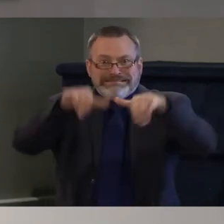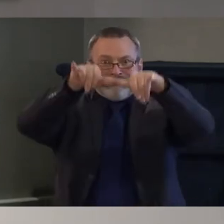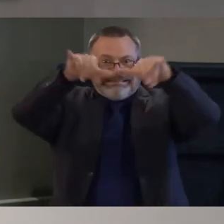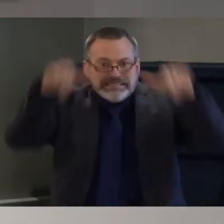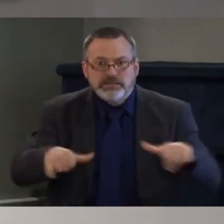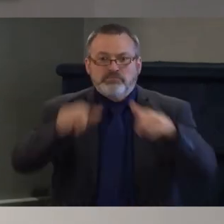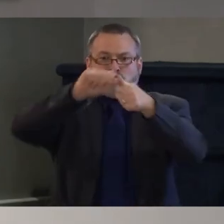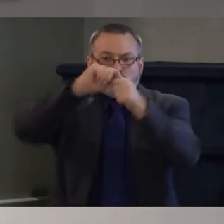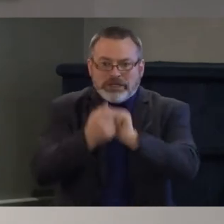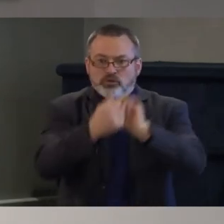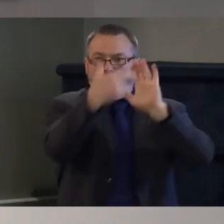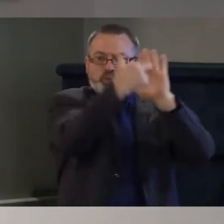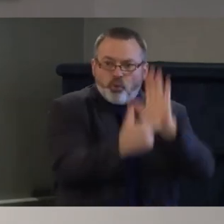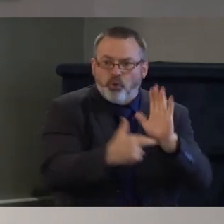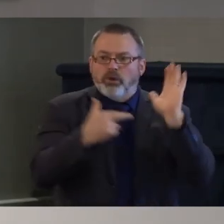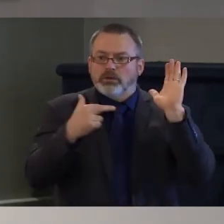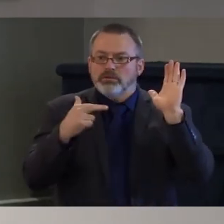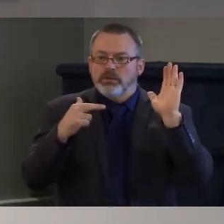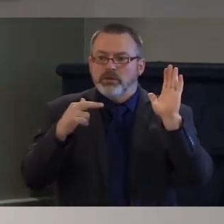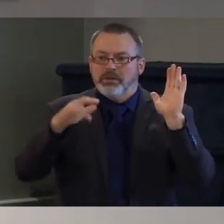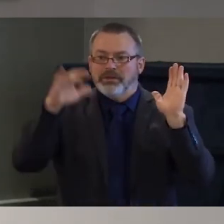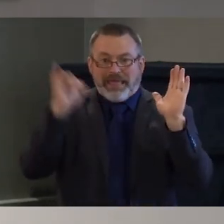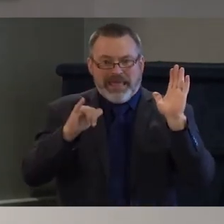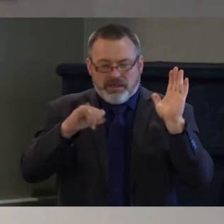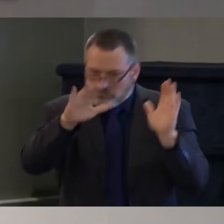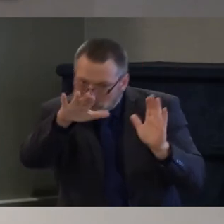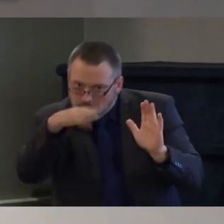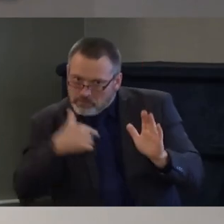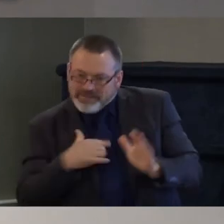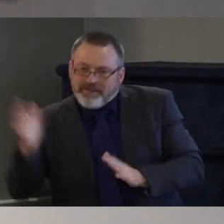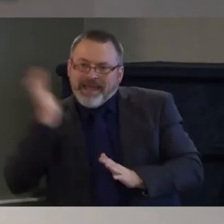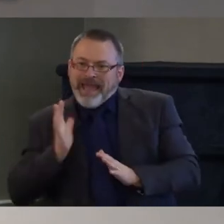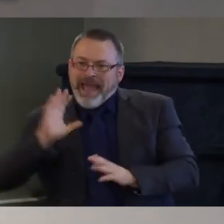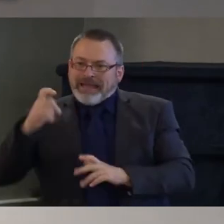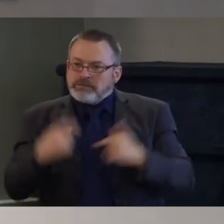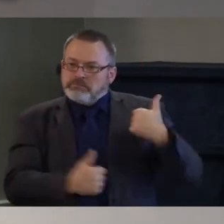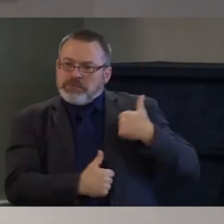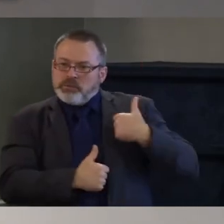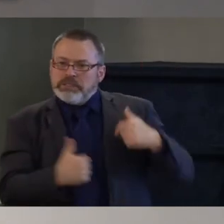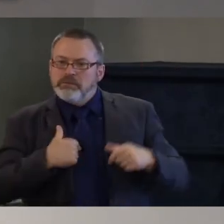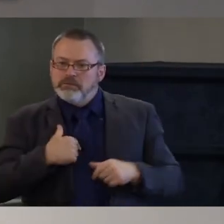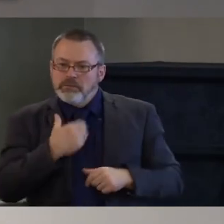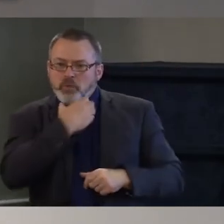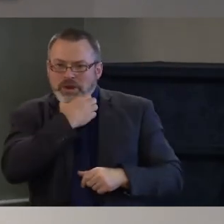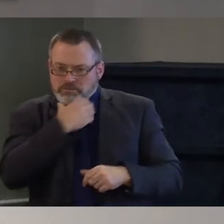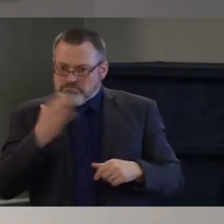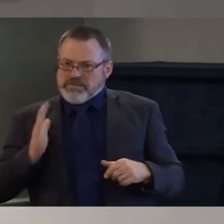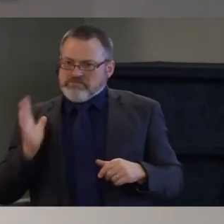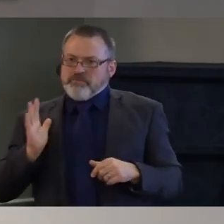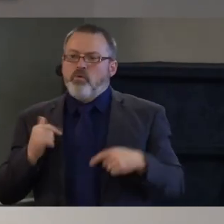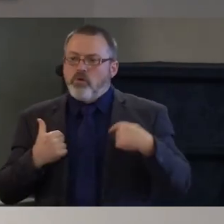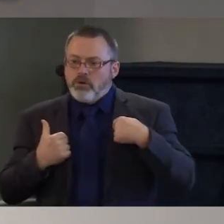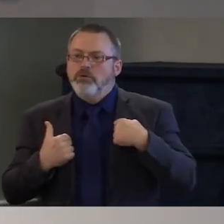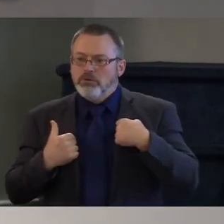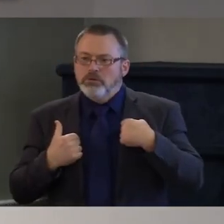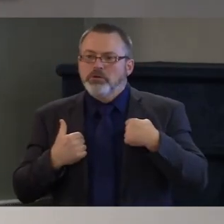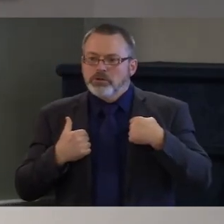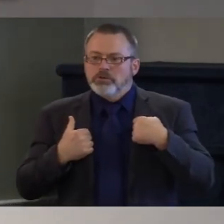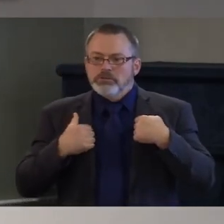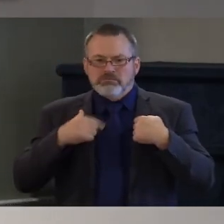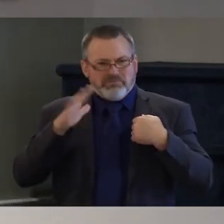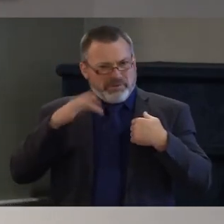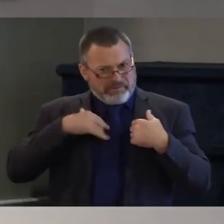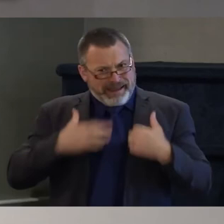also as the leader of the nation's largest anti-war organization someone who risked their life to make sure this country does what is right that i have the courage and honesty